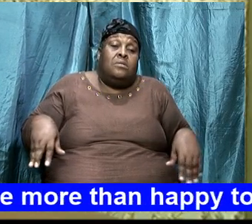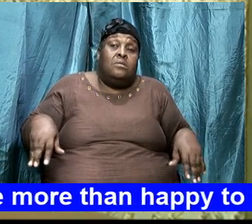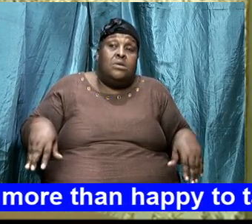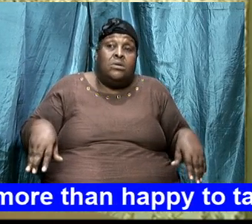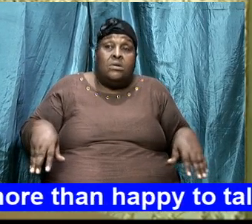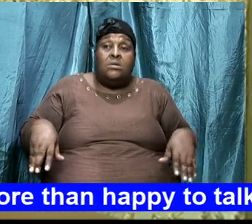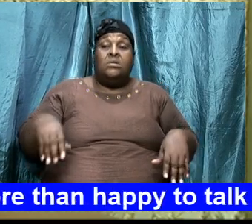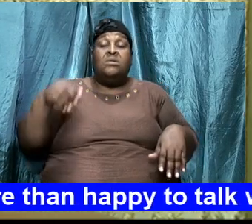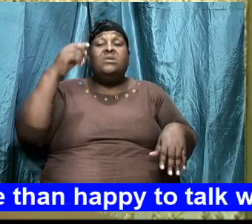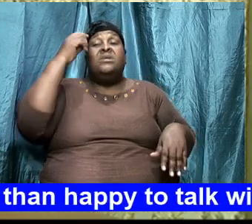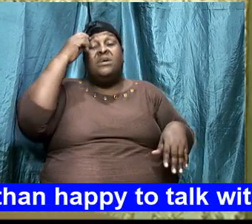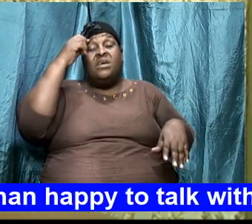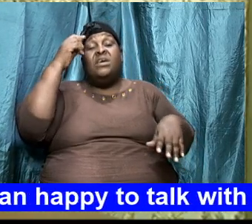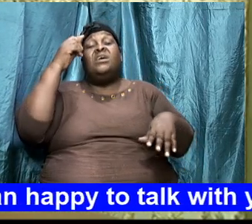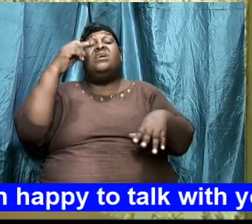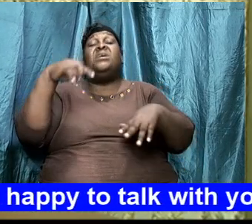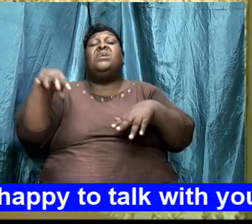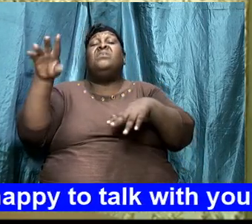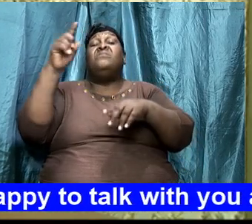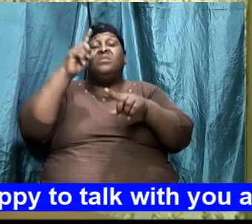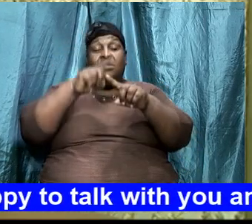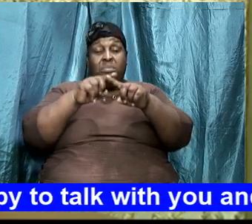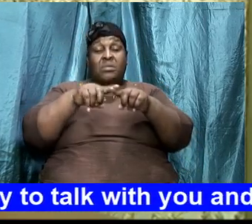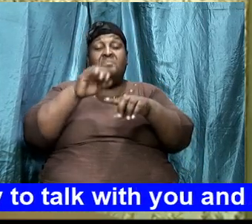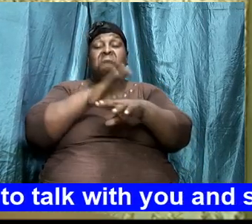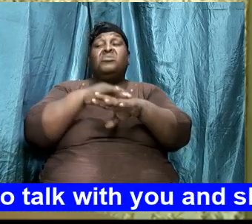David relied on the strength of the Lord